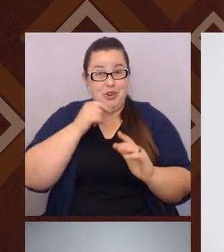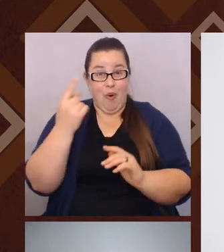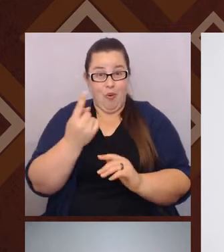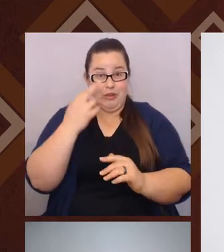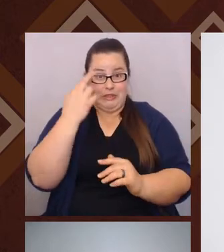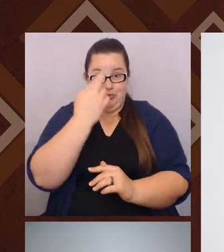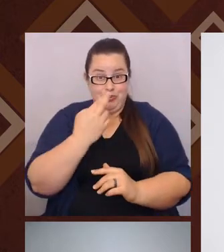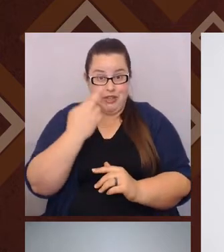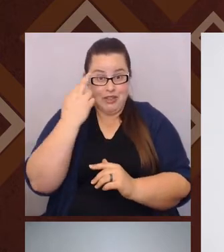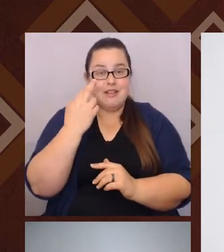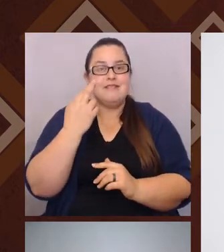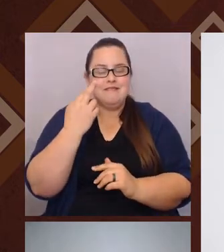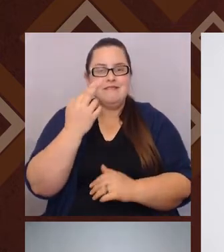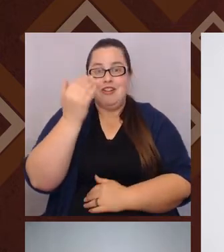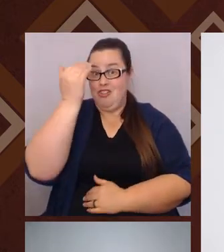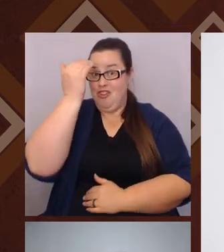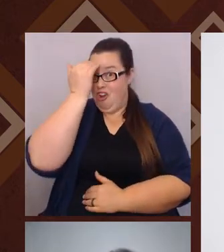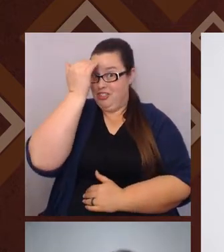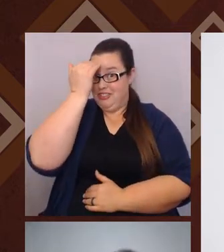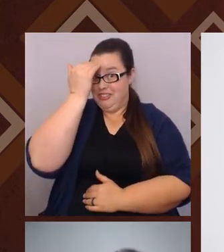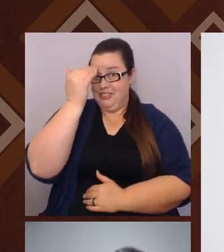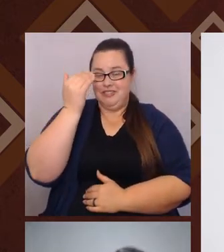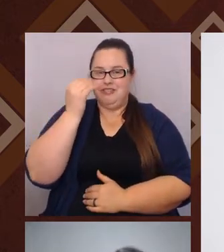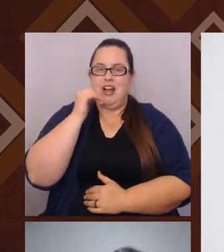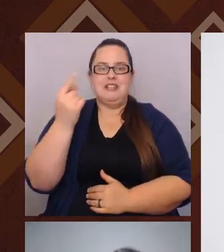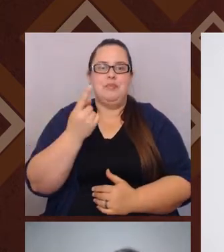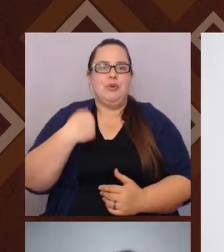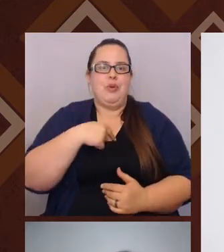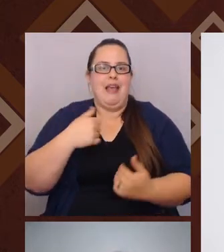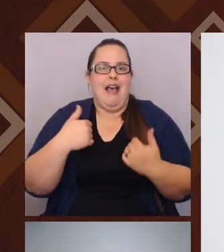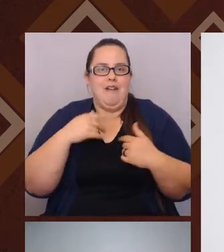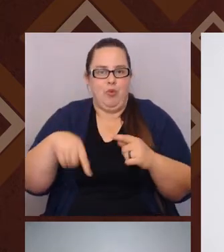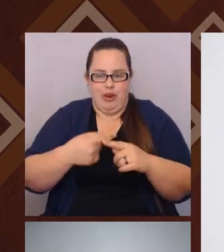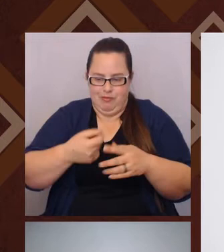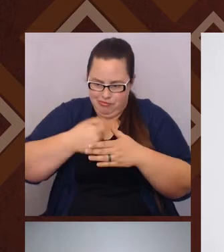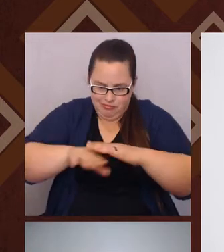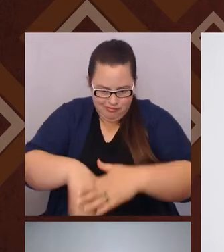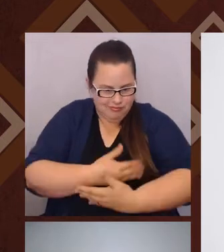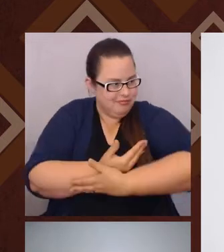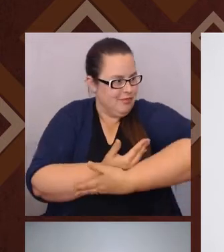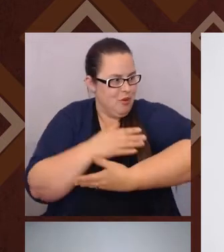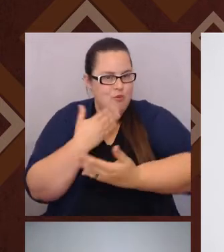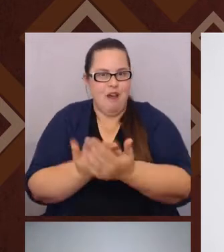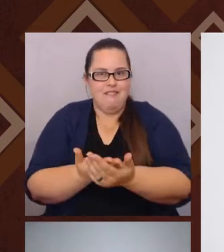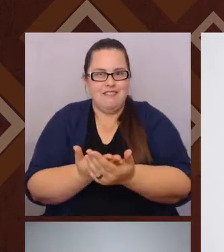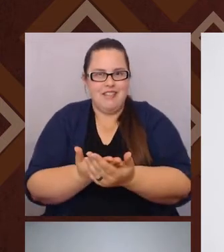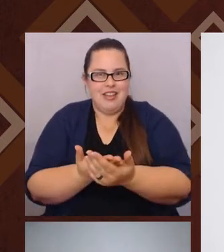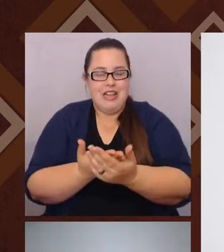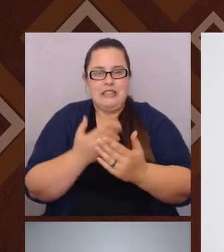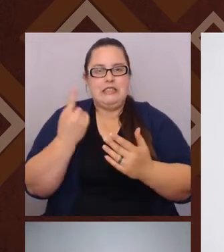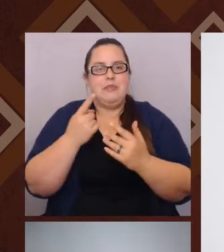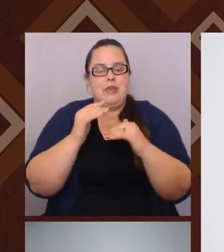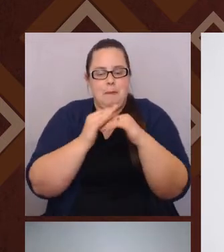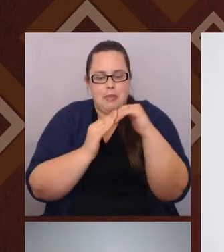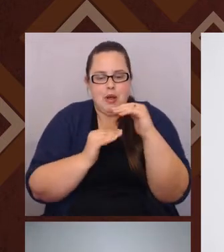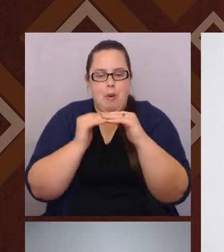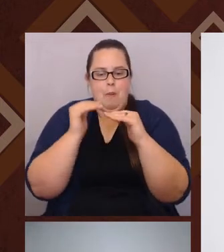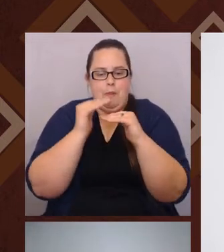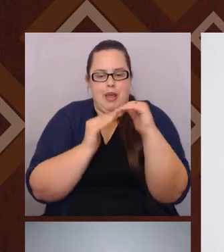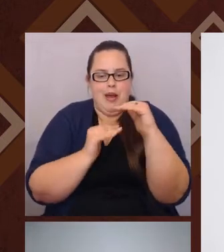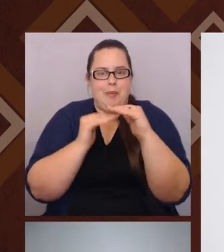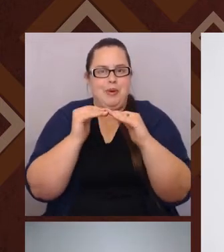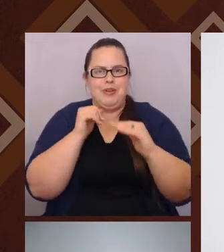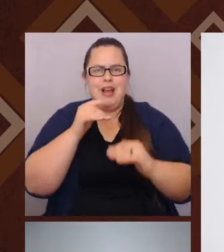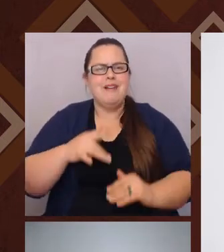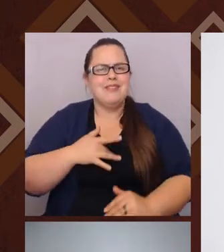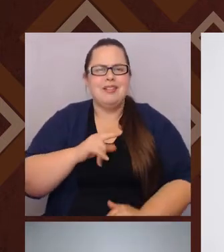is that consciousness is not something we have. Right. When we get here in the world. Right. It's something that's built. We don't really have a sense of guilt.